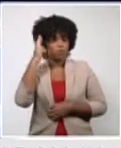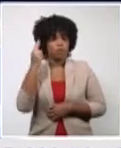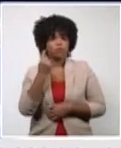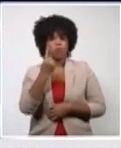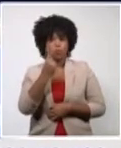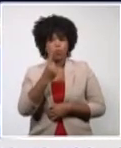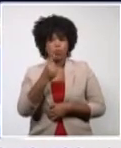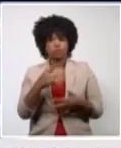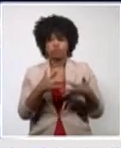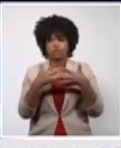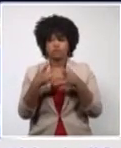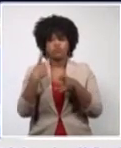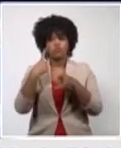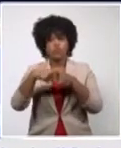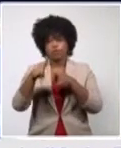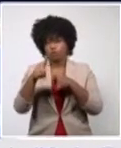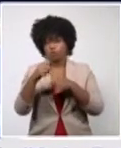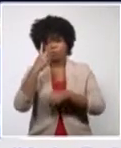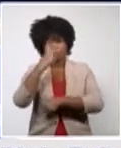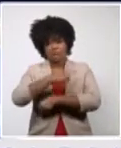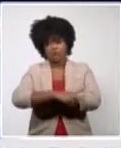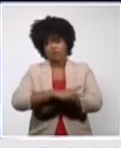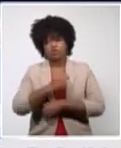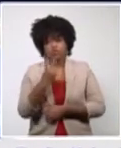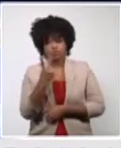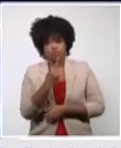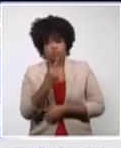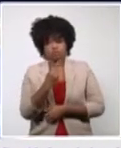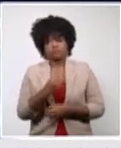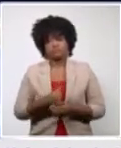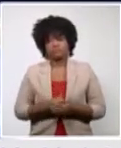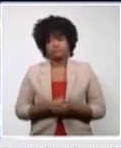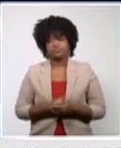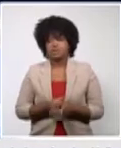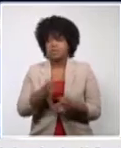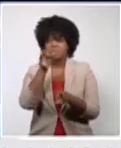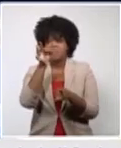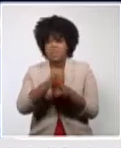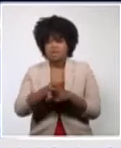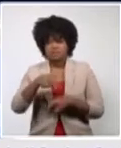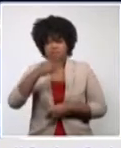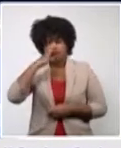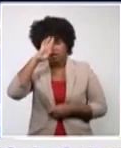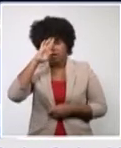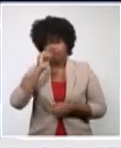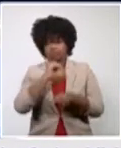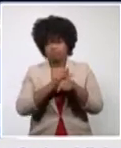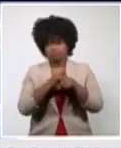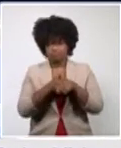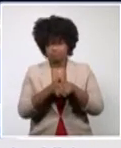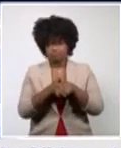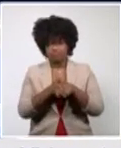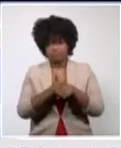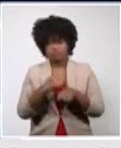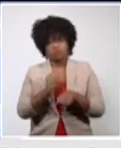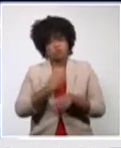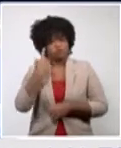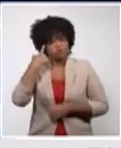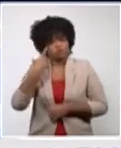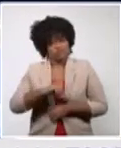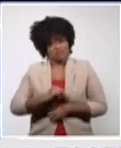One of them was an American and the other one was a Canadian. They were evacuated at the beginning of the epidemic and we